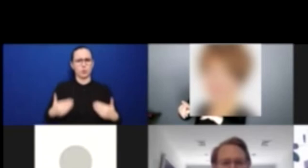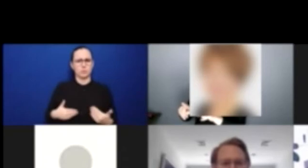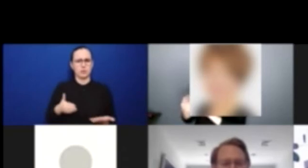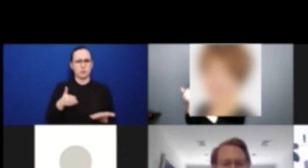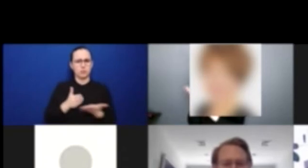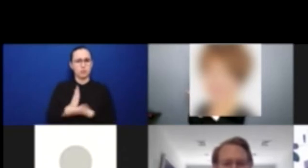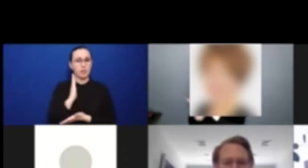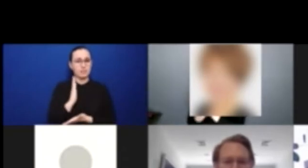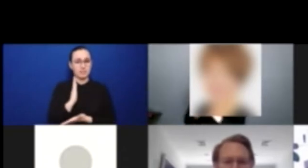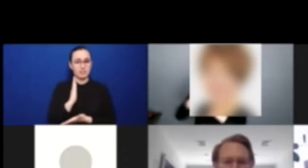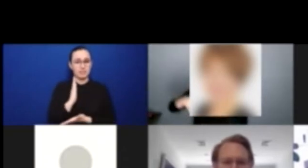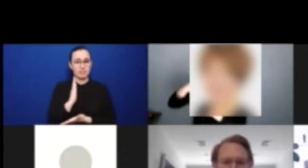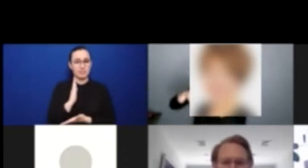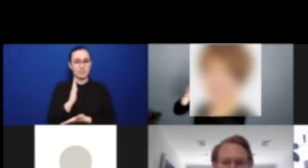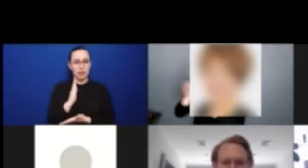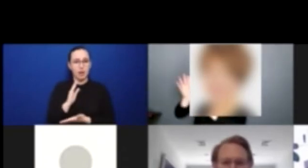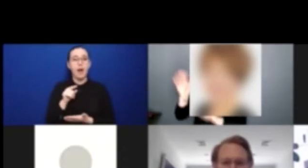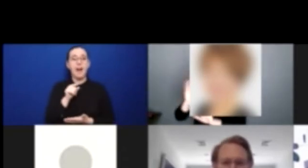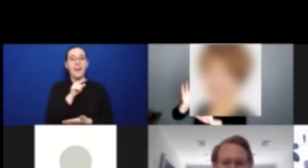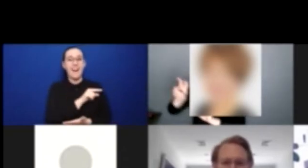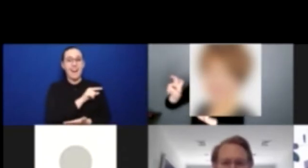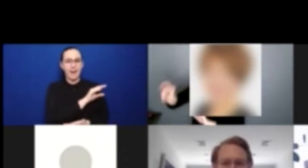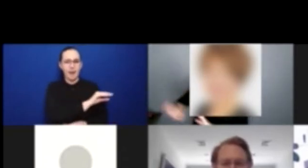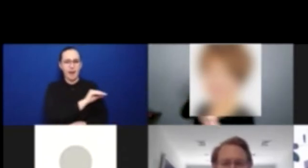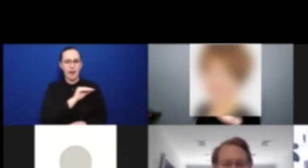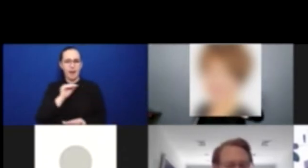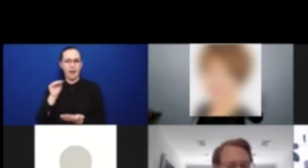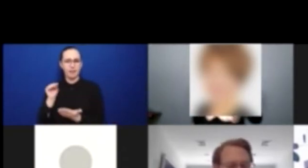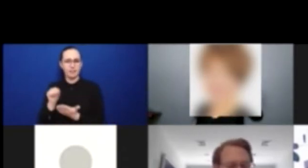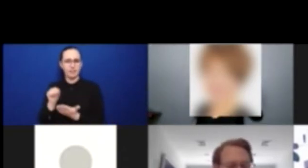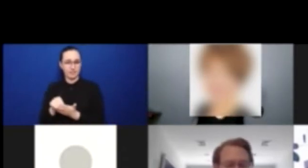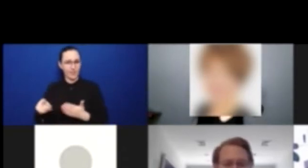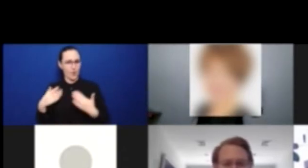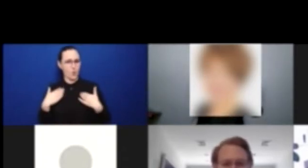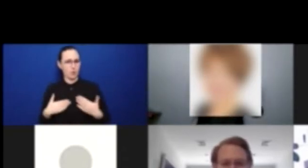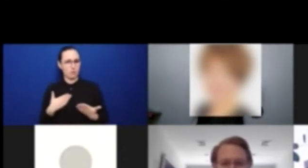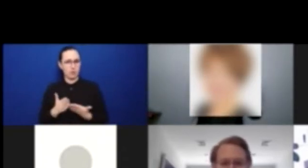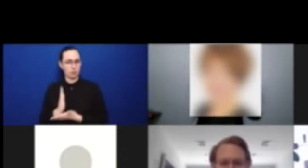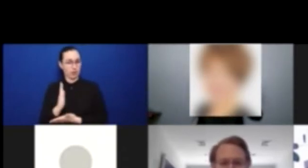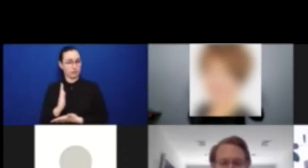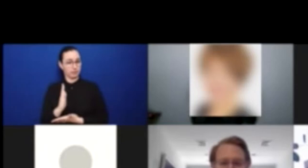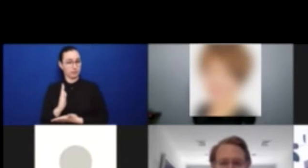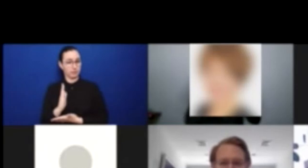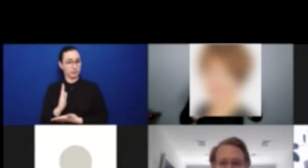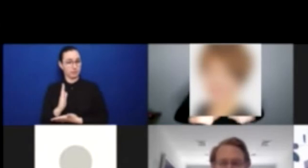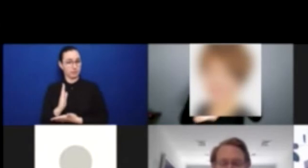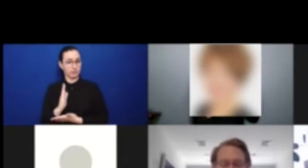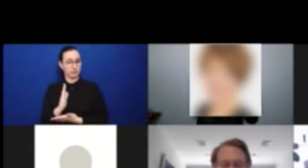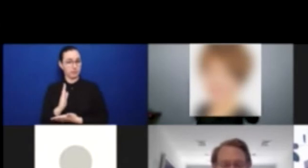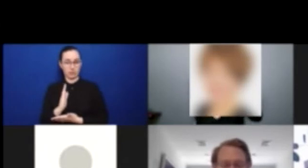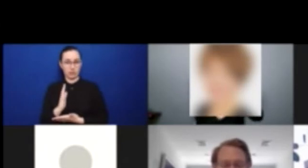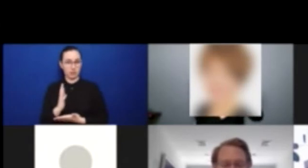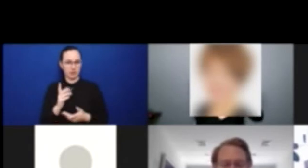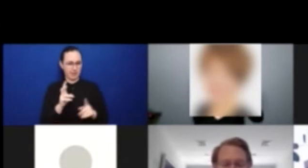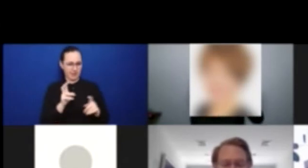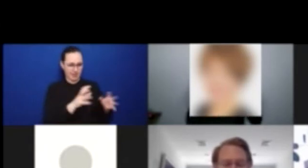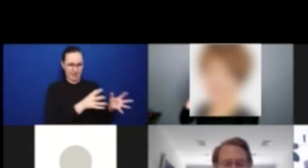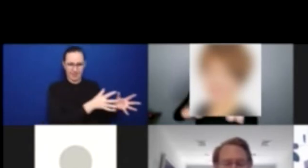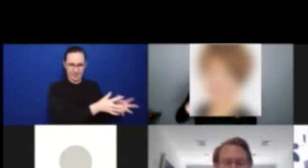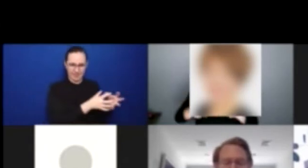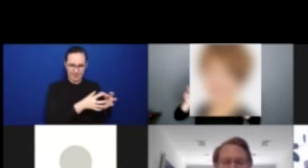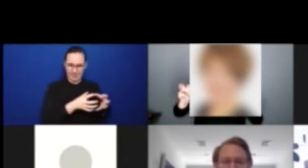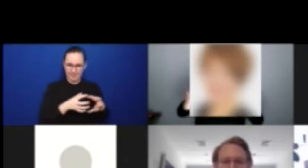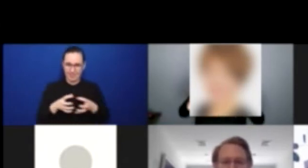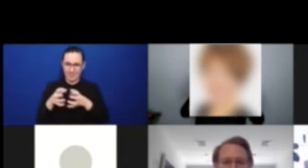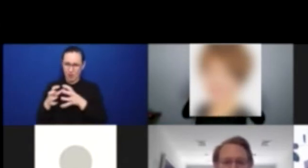development and we put it on the agenda under human rights. And that was a fight in itself, but that started the